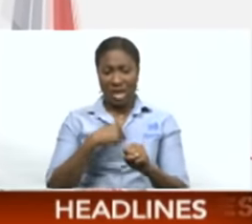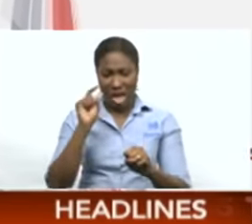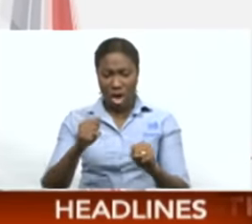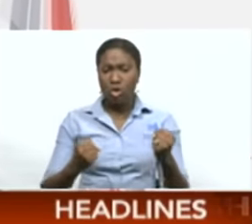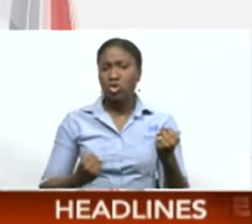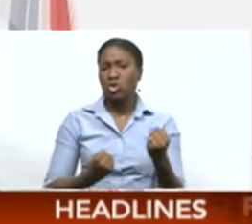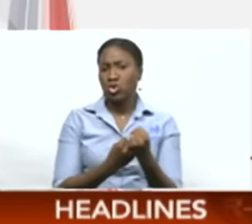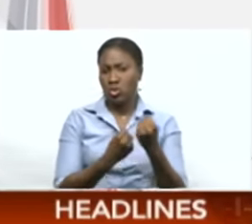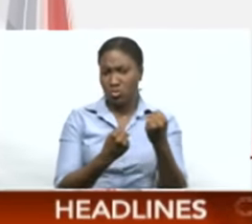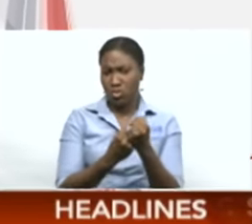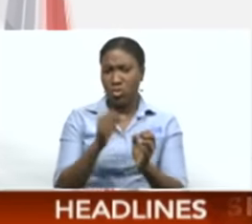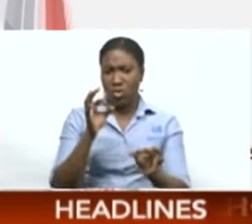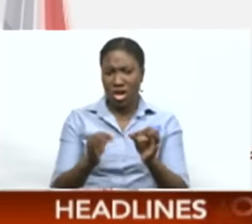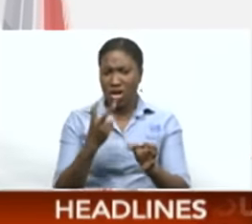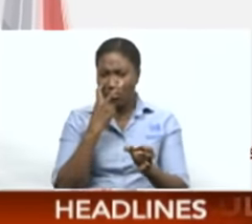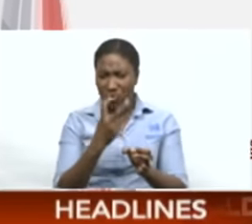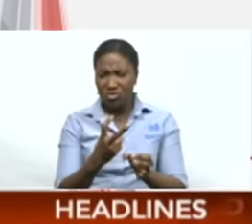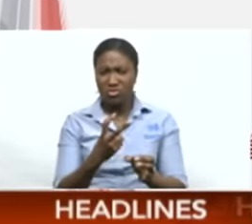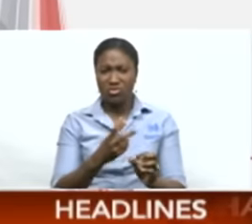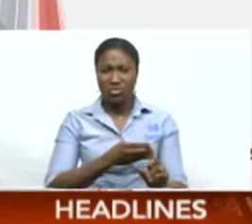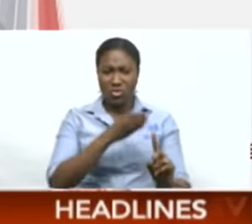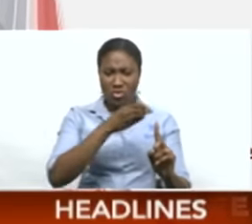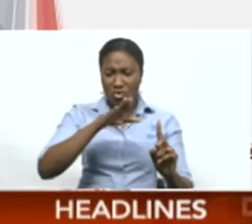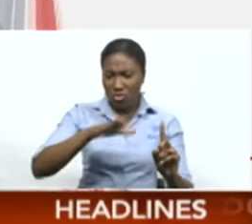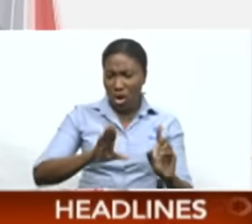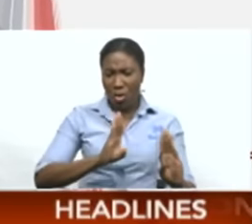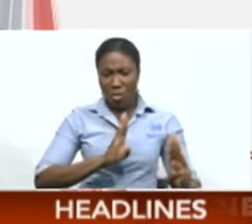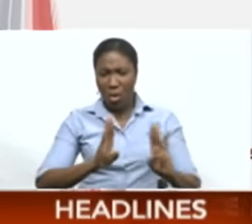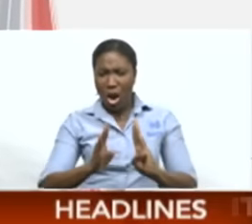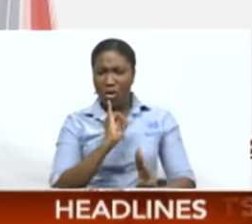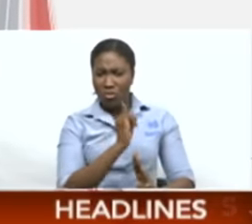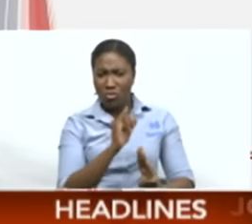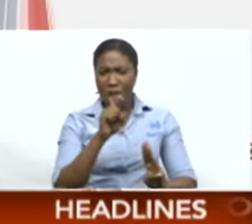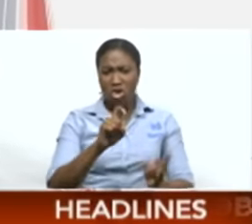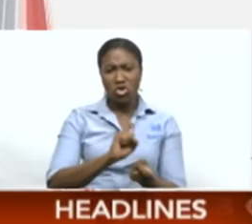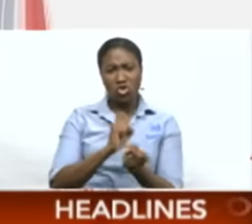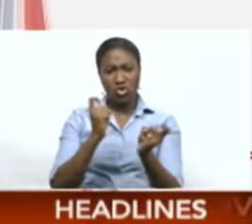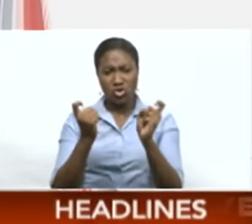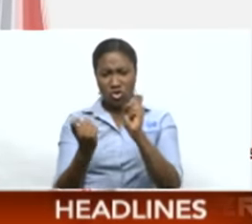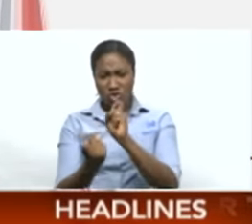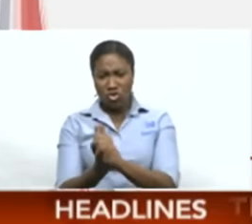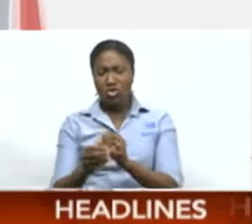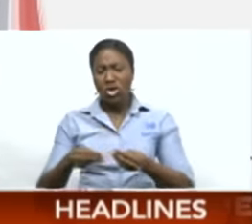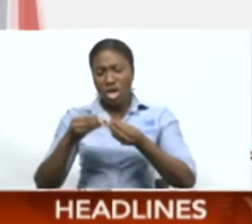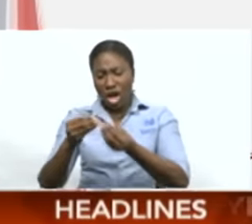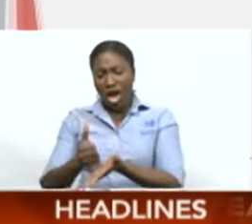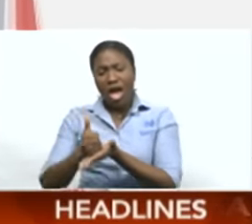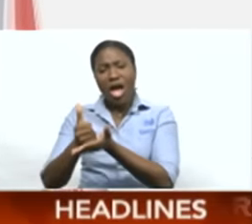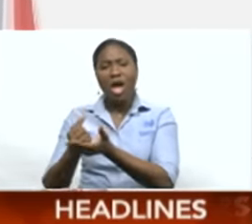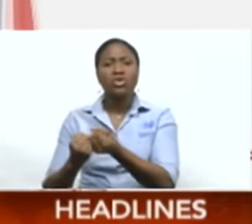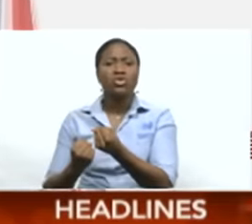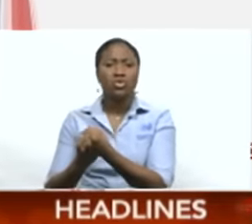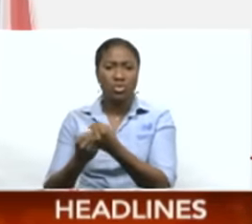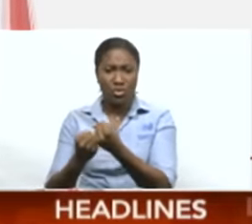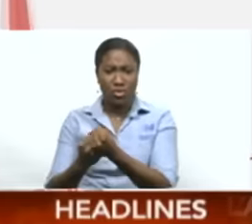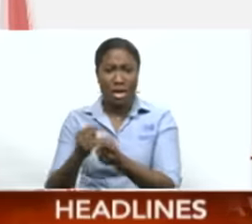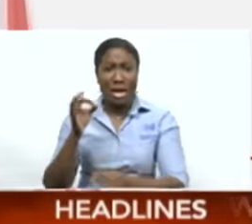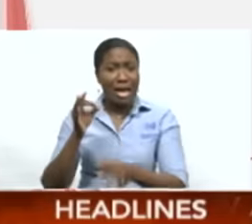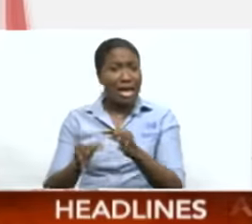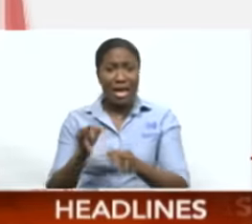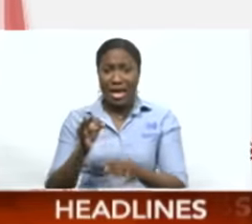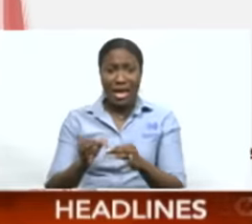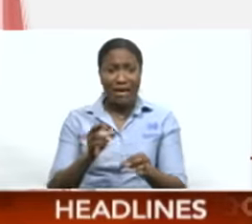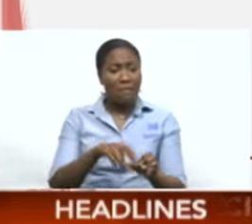any kind of behavioral change to occur and for people to get the help that they really need. Because if you let time pass by,